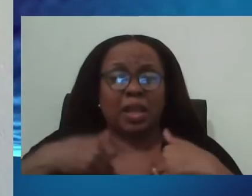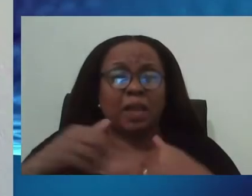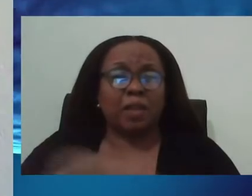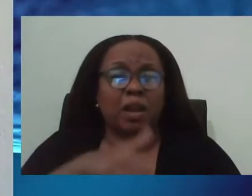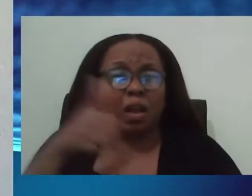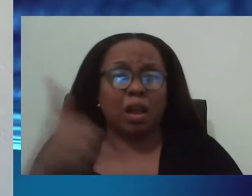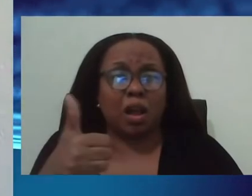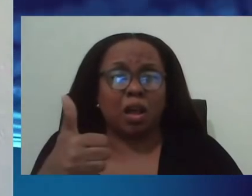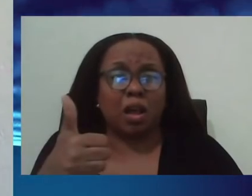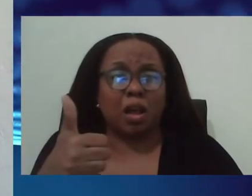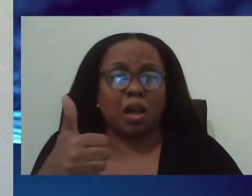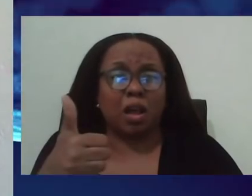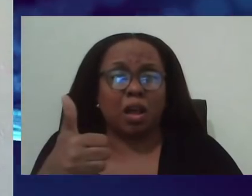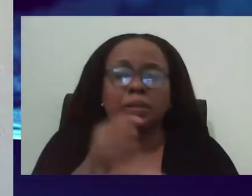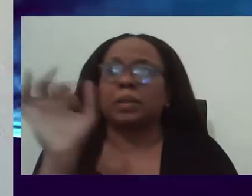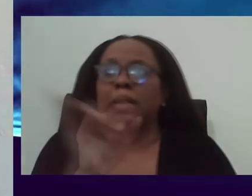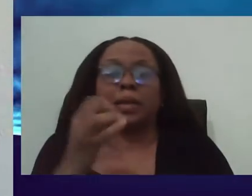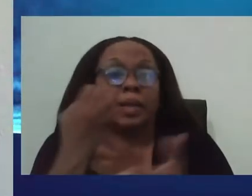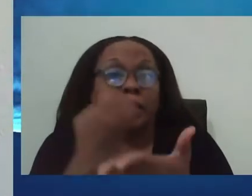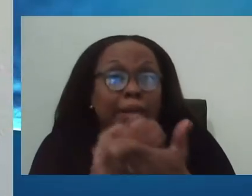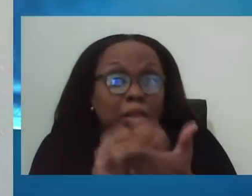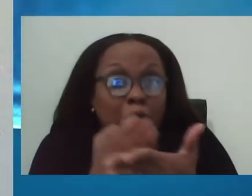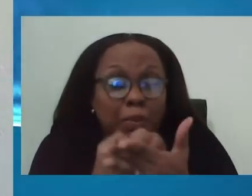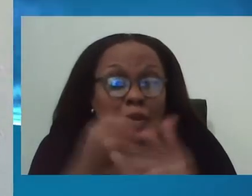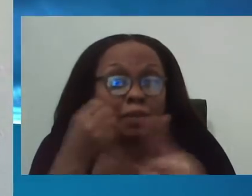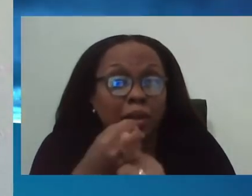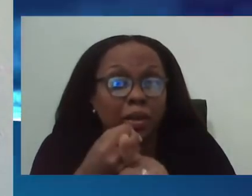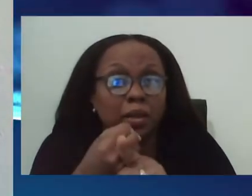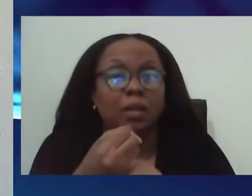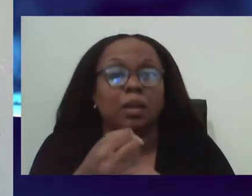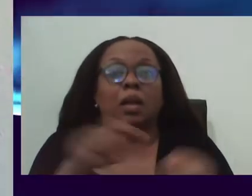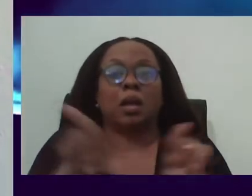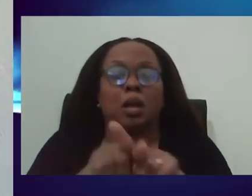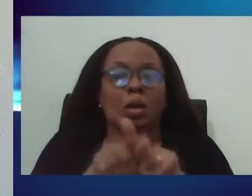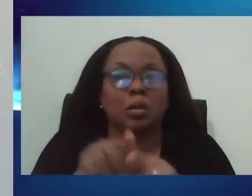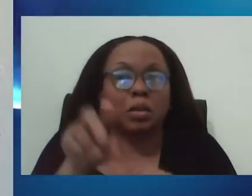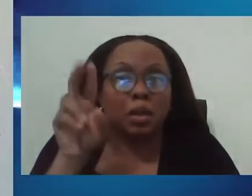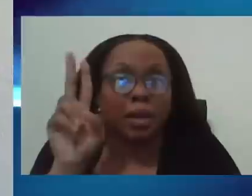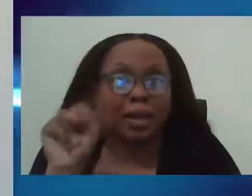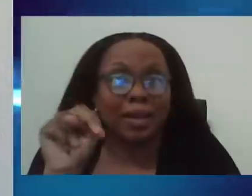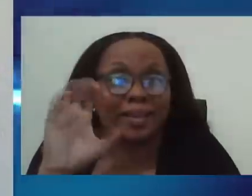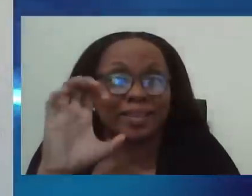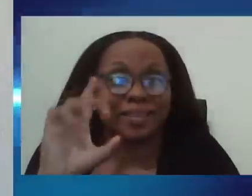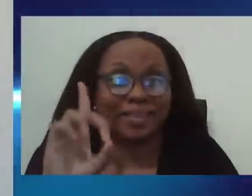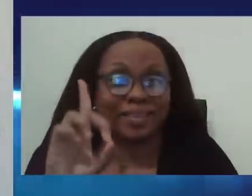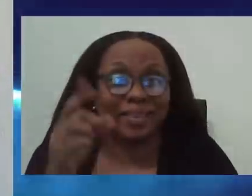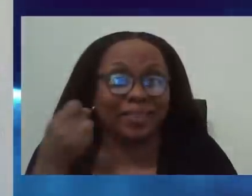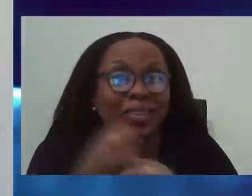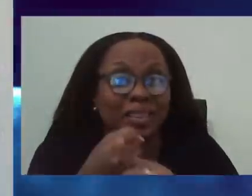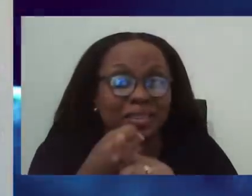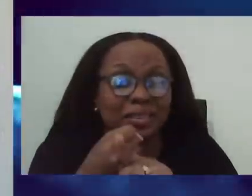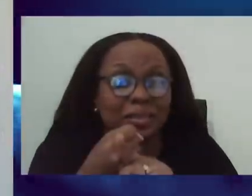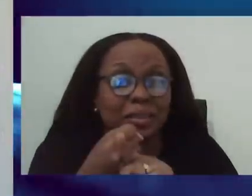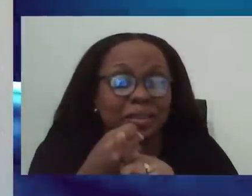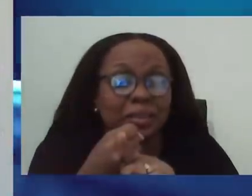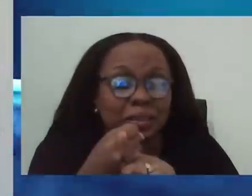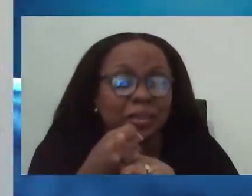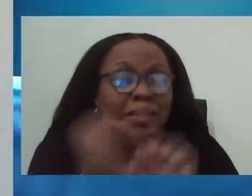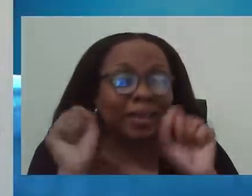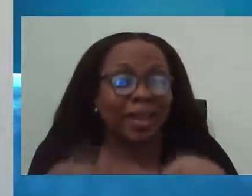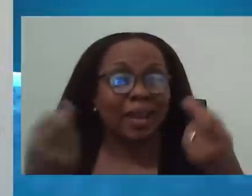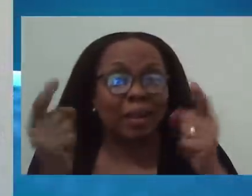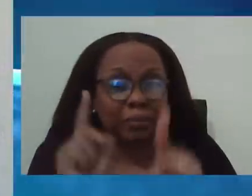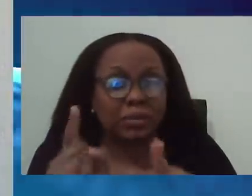not want, some economic effects, but also NCB effects that Dr. Herbert spoke about. So we recognize that